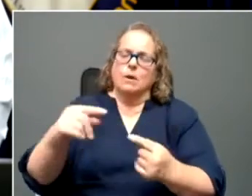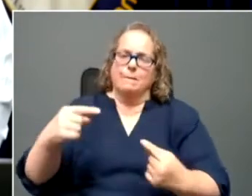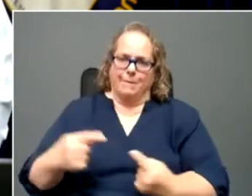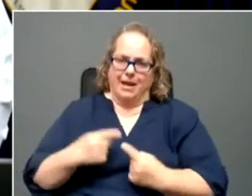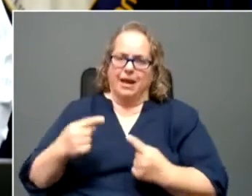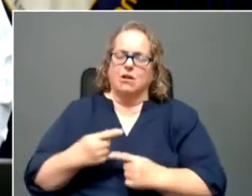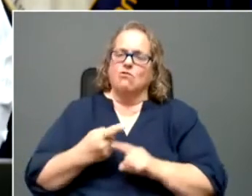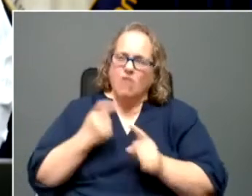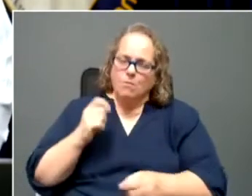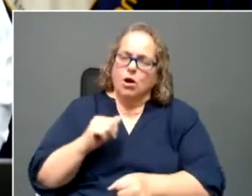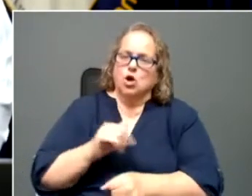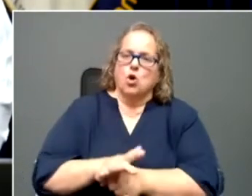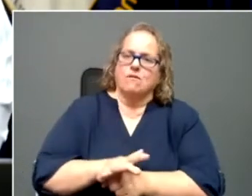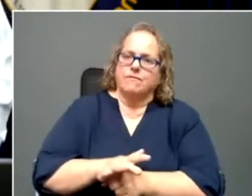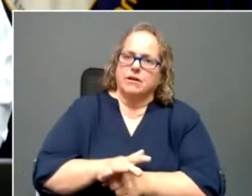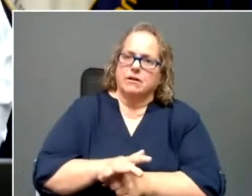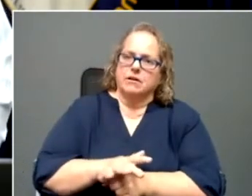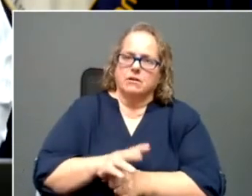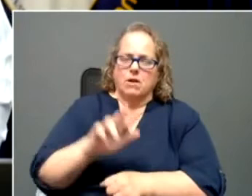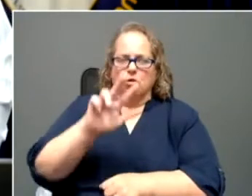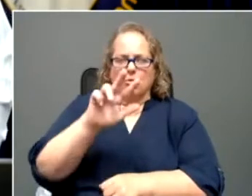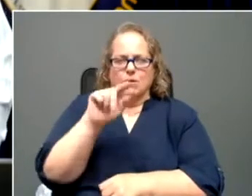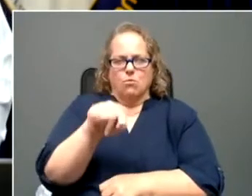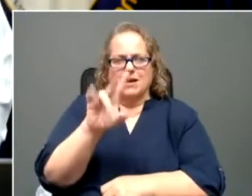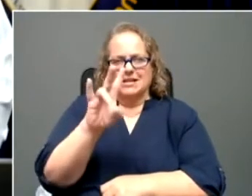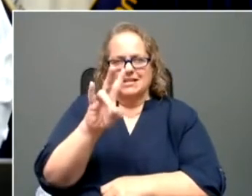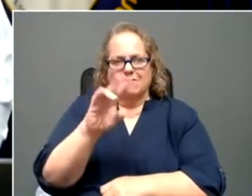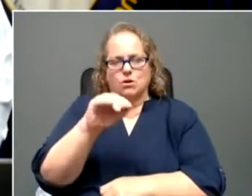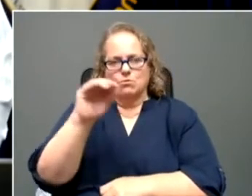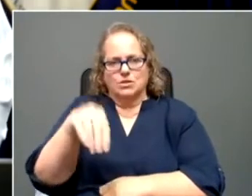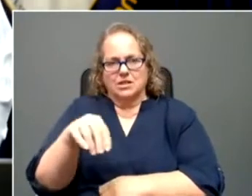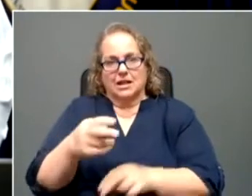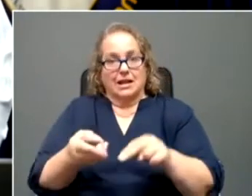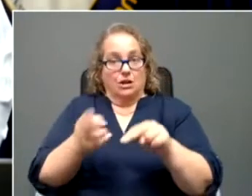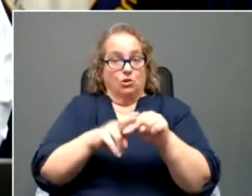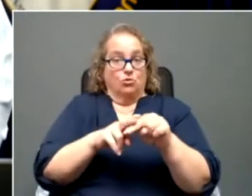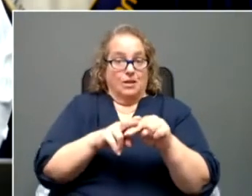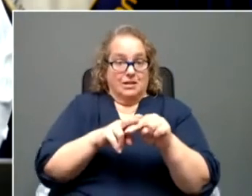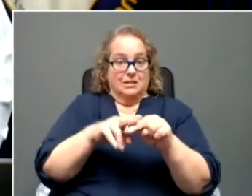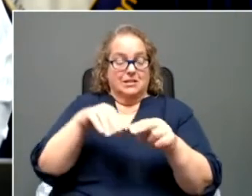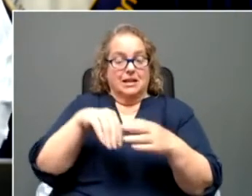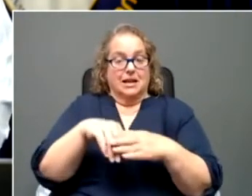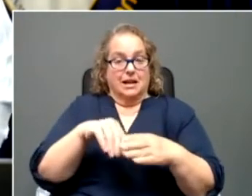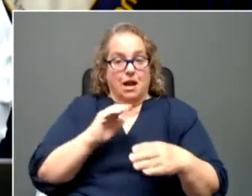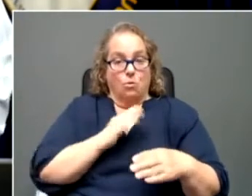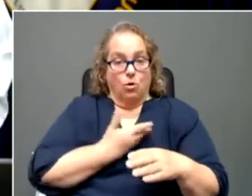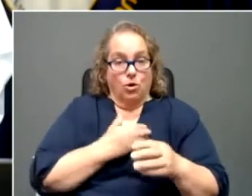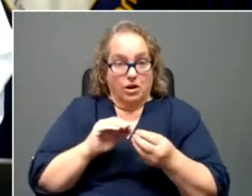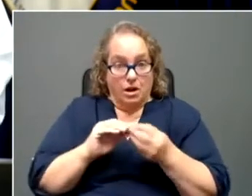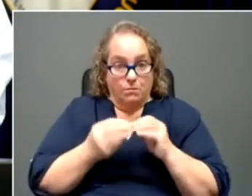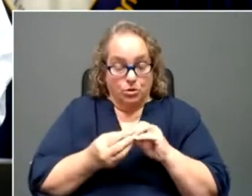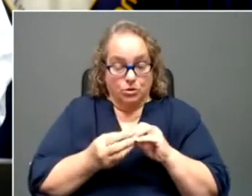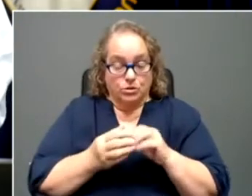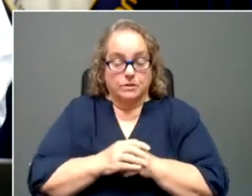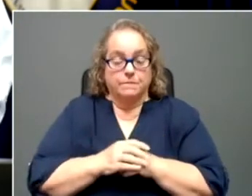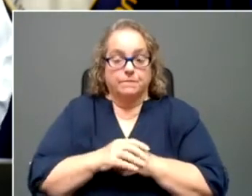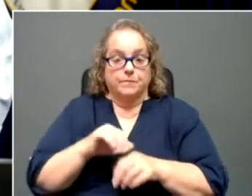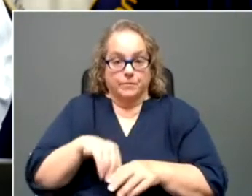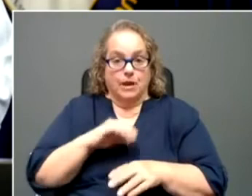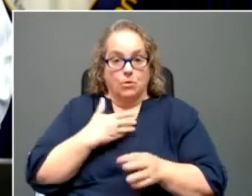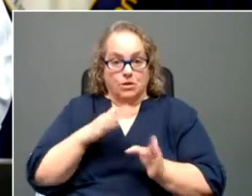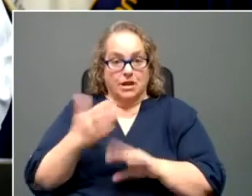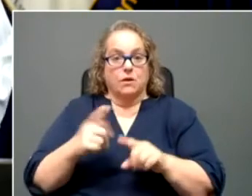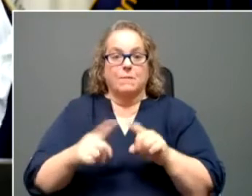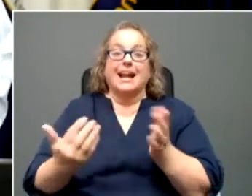It's about a 3.7% increase in, um, in our in our deaths. But again, we